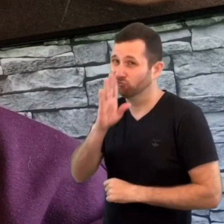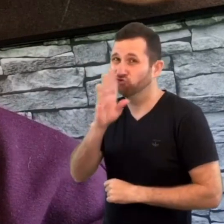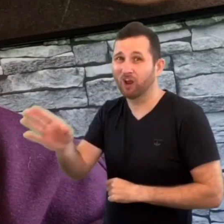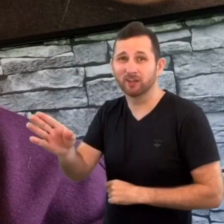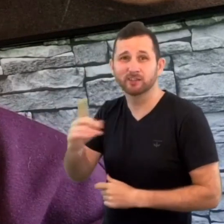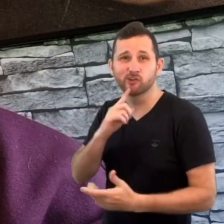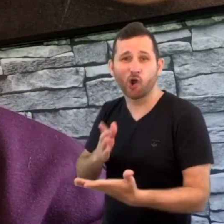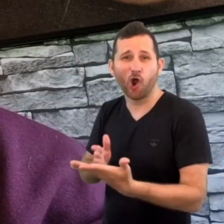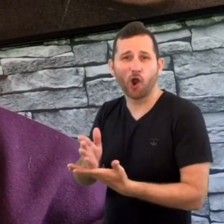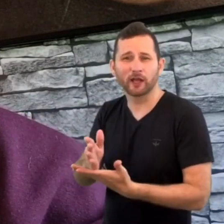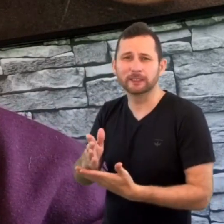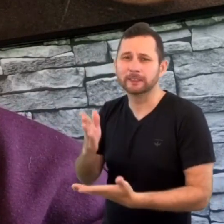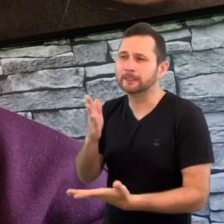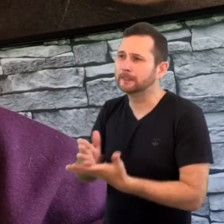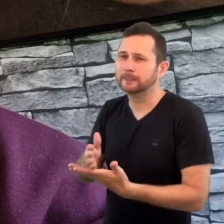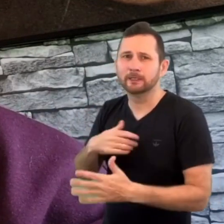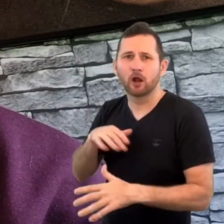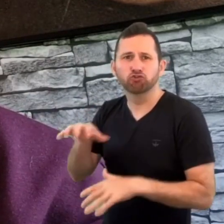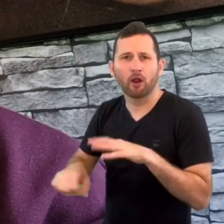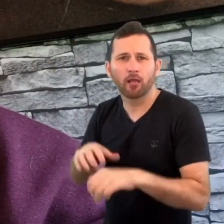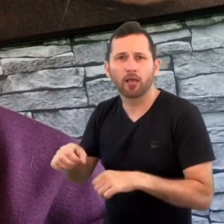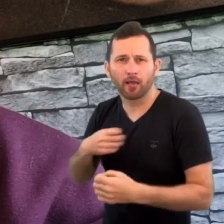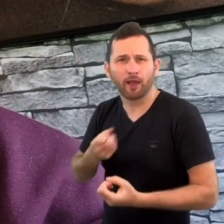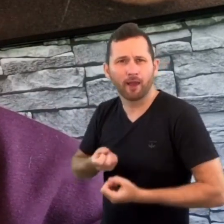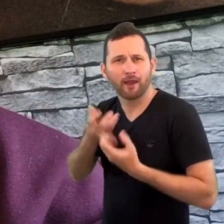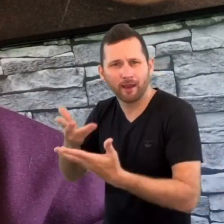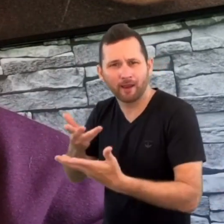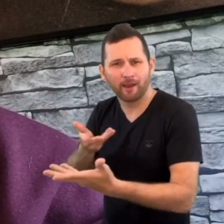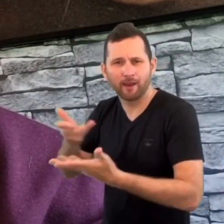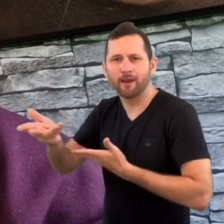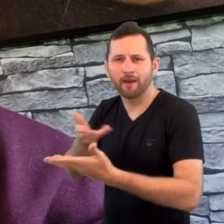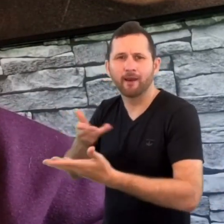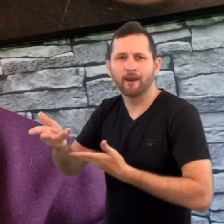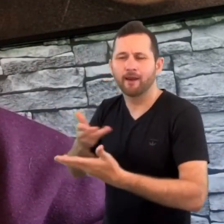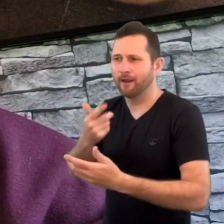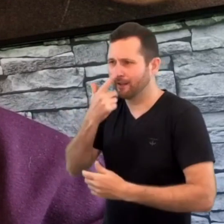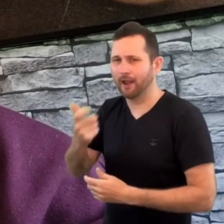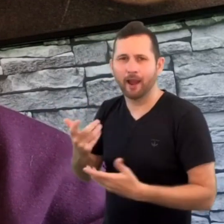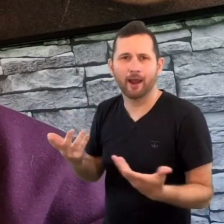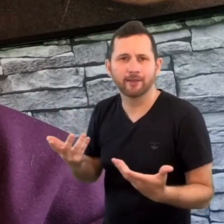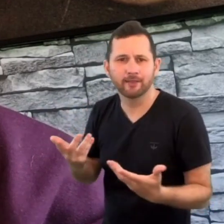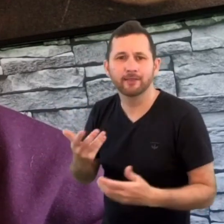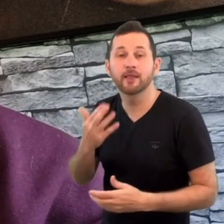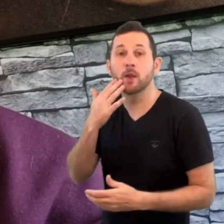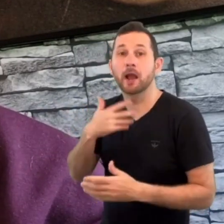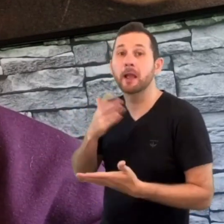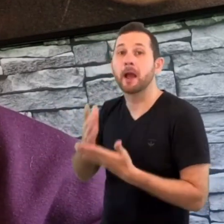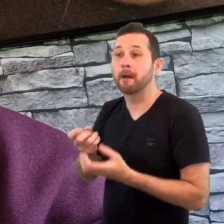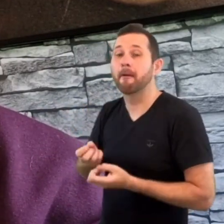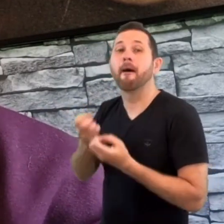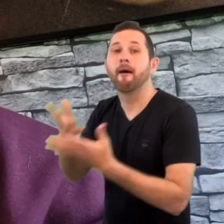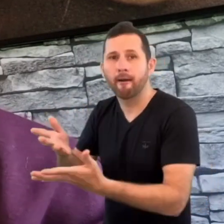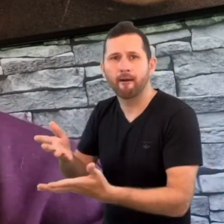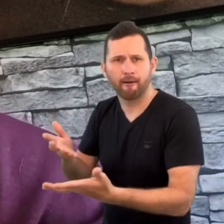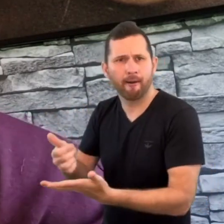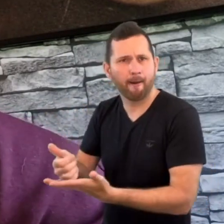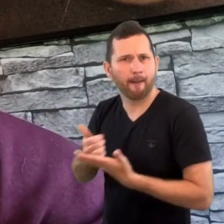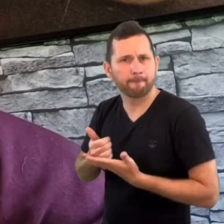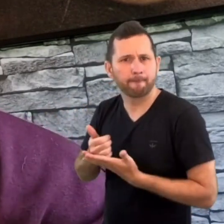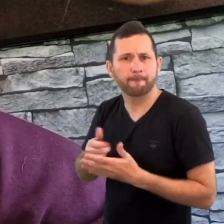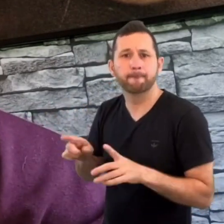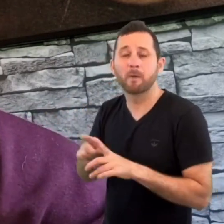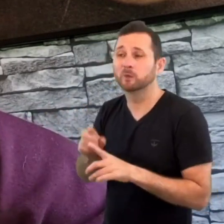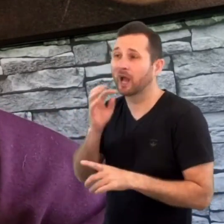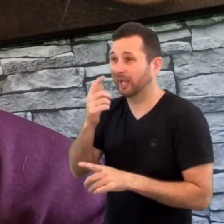I am struggling in certain situations um that's what I'm able to do now I'm able to speak up um when I'm struggling